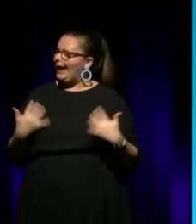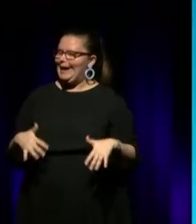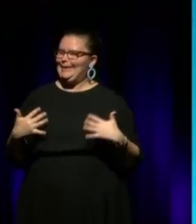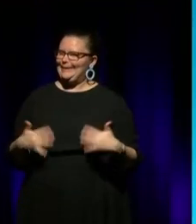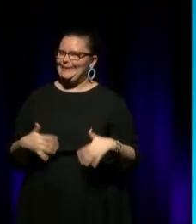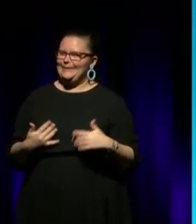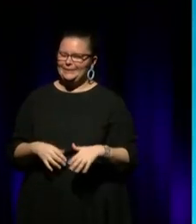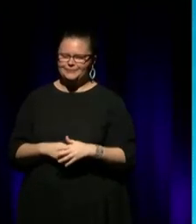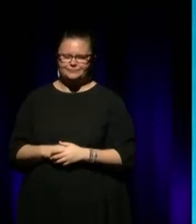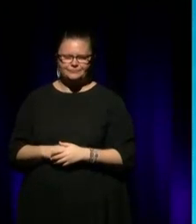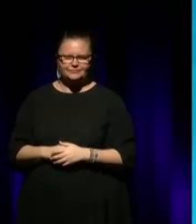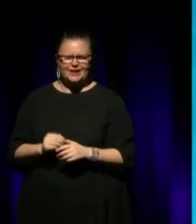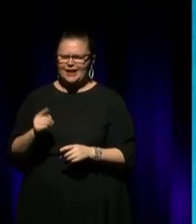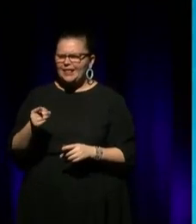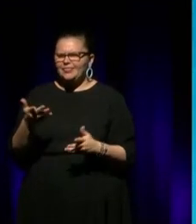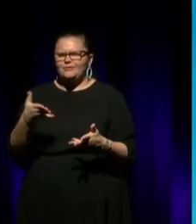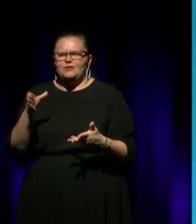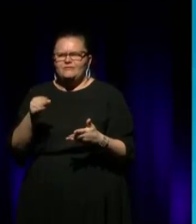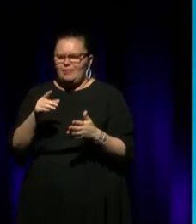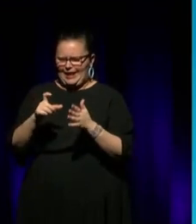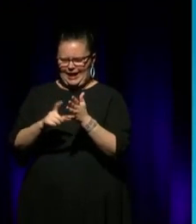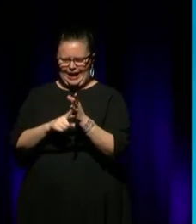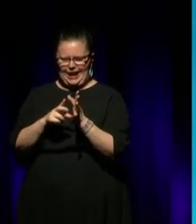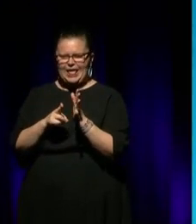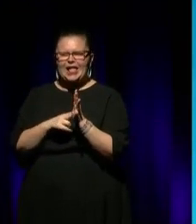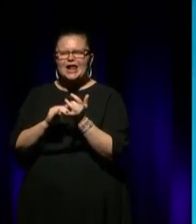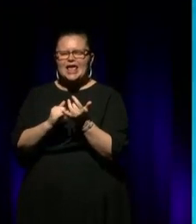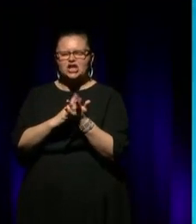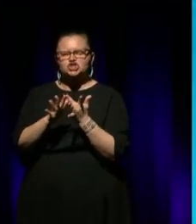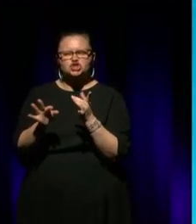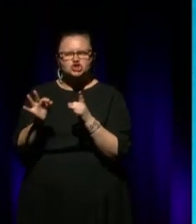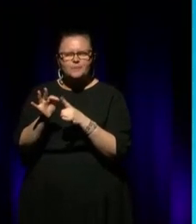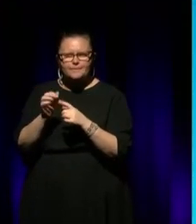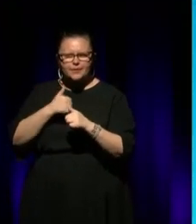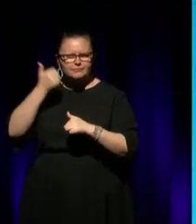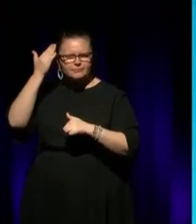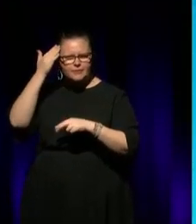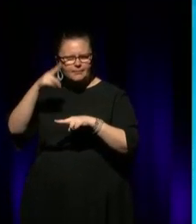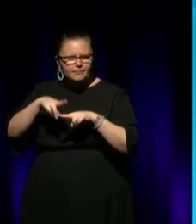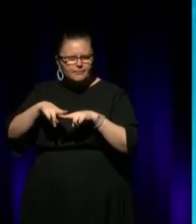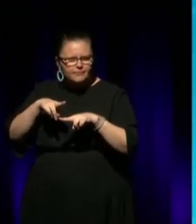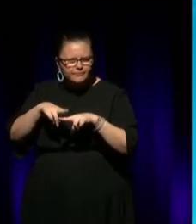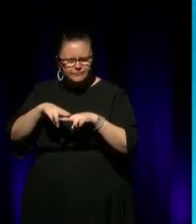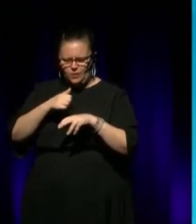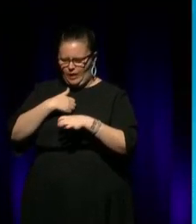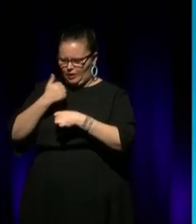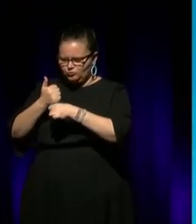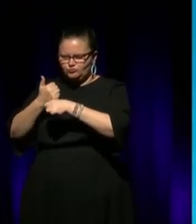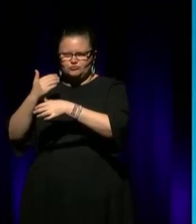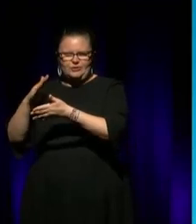You know? And that's just come on from the clanship of my mum and dad. And... Oh, Granny Polo. know? Like...